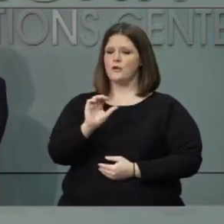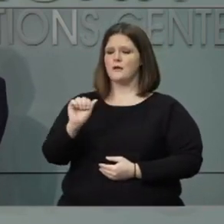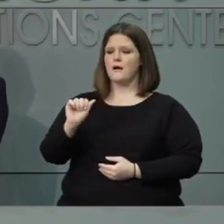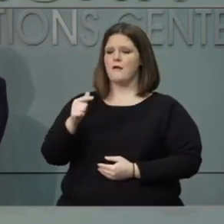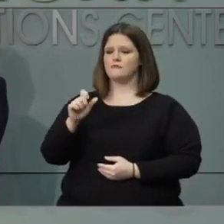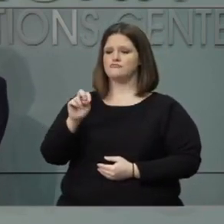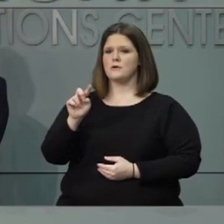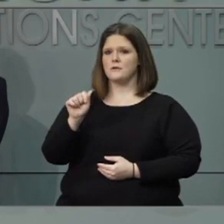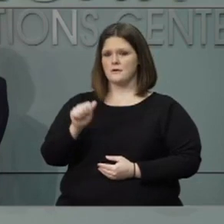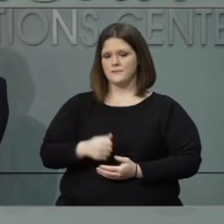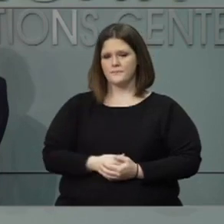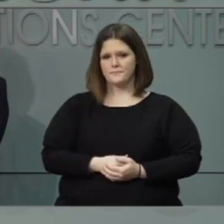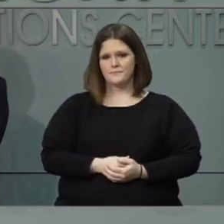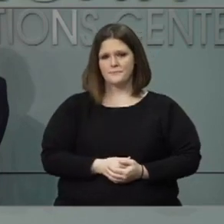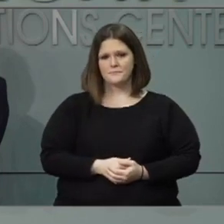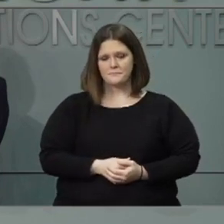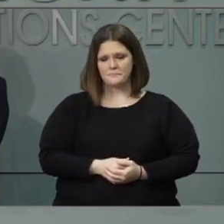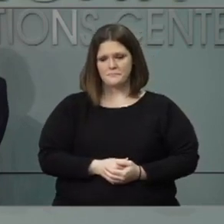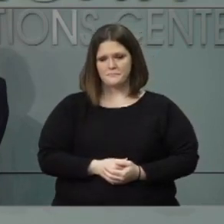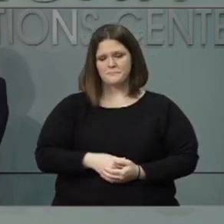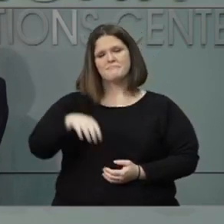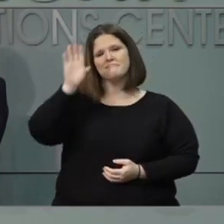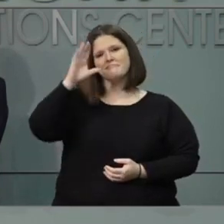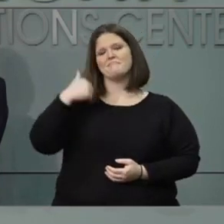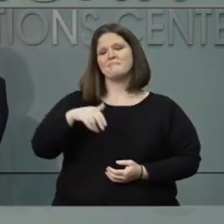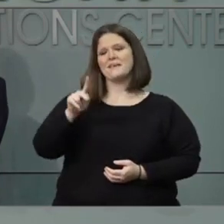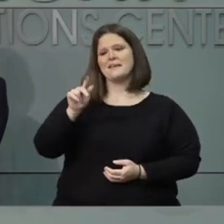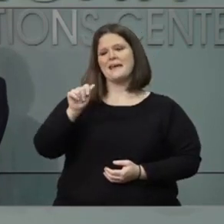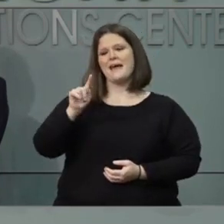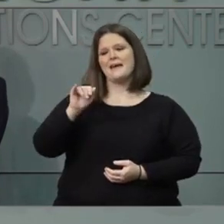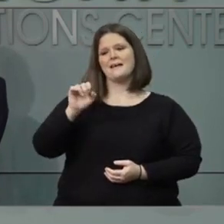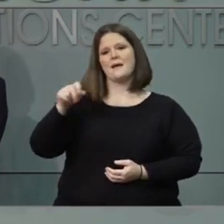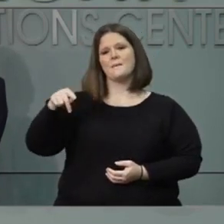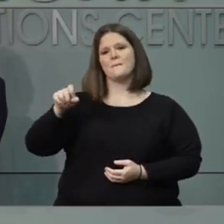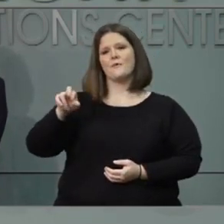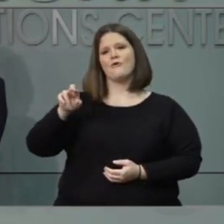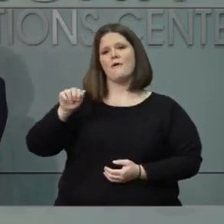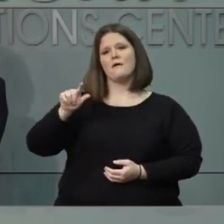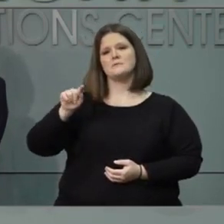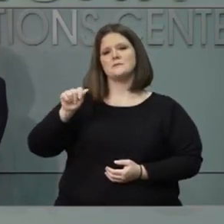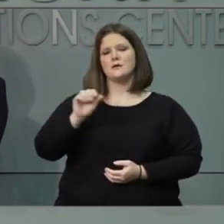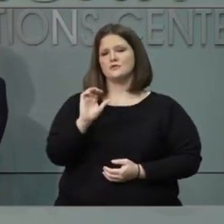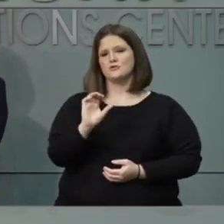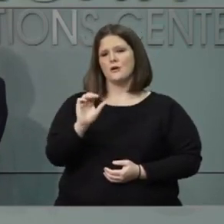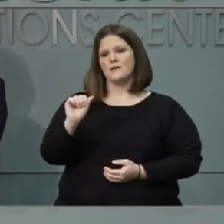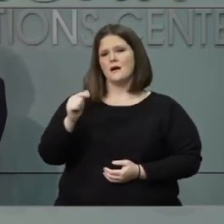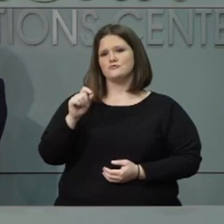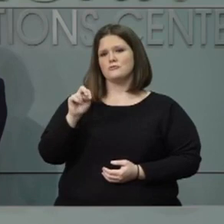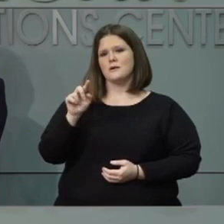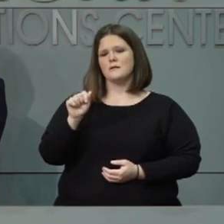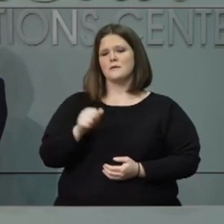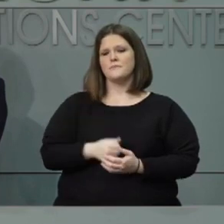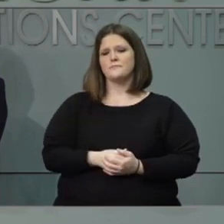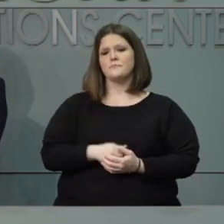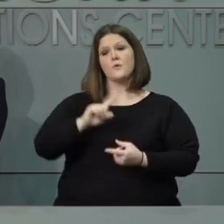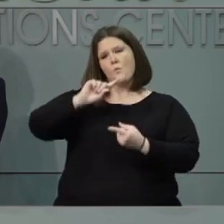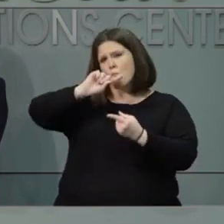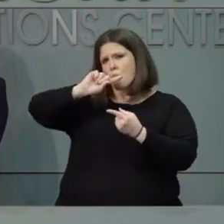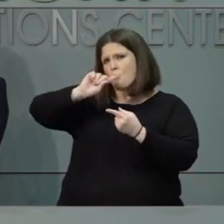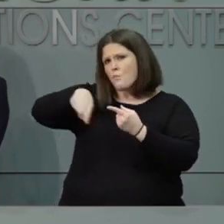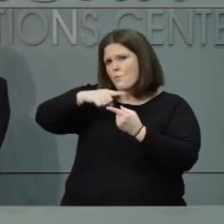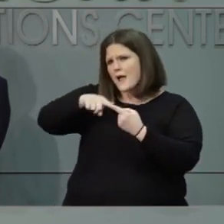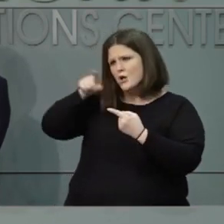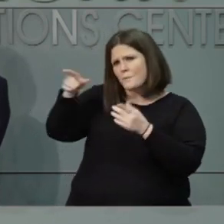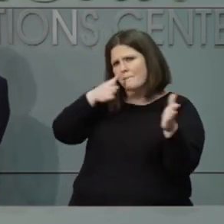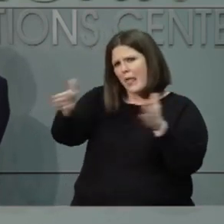Hello, good afternoon. This is Katie Peralta with the Charlotte Agenda. At what point will the state begin to tighten restrictions? In other words,